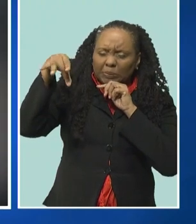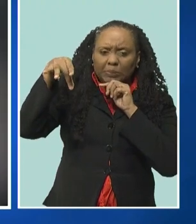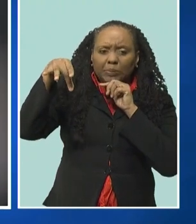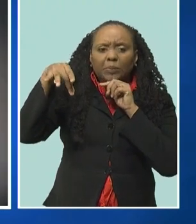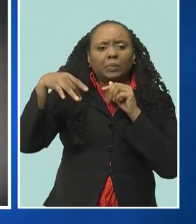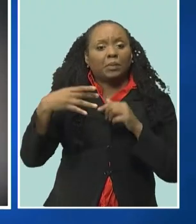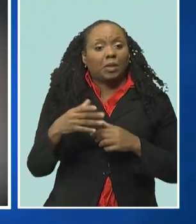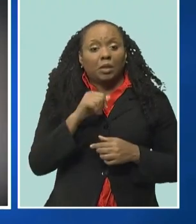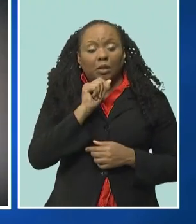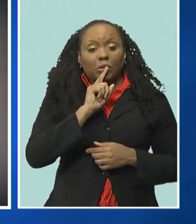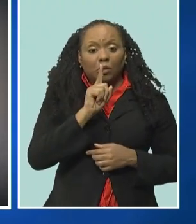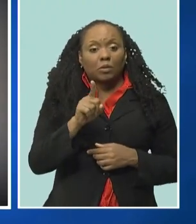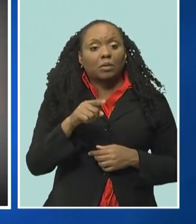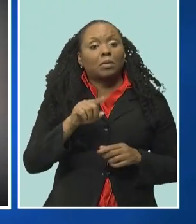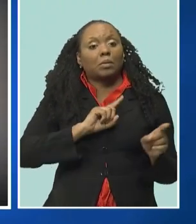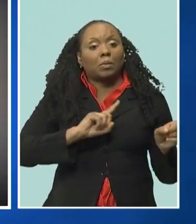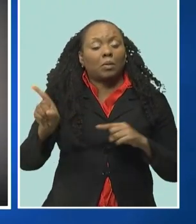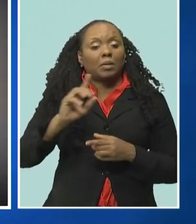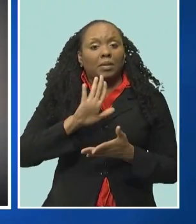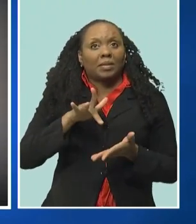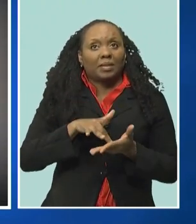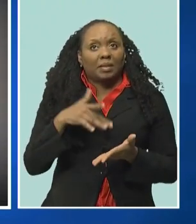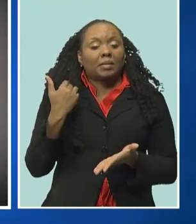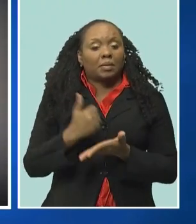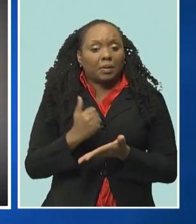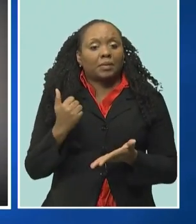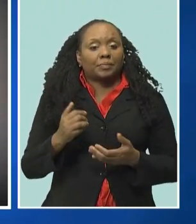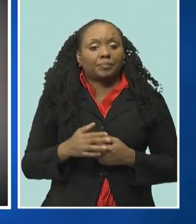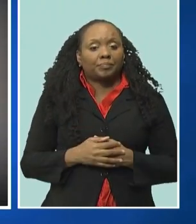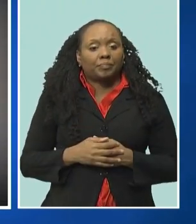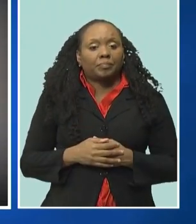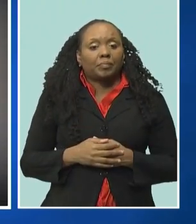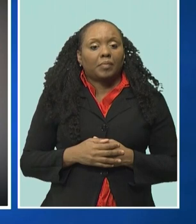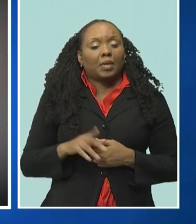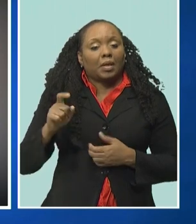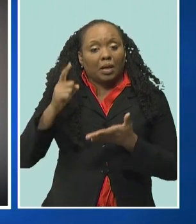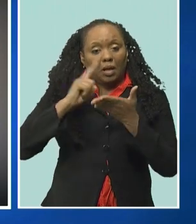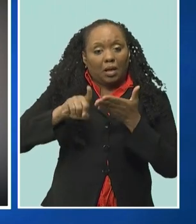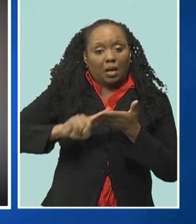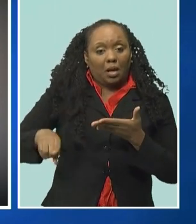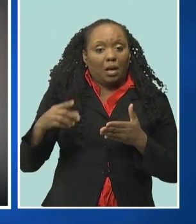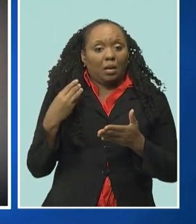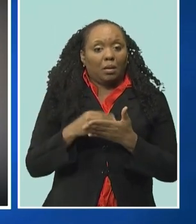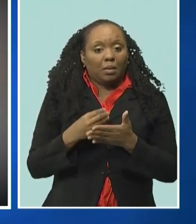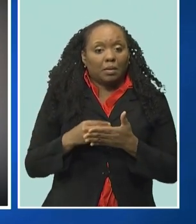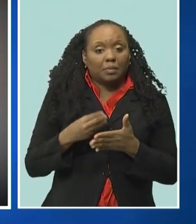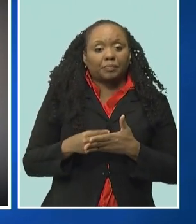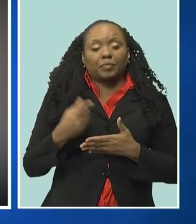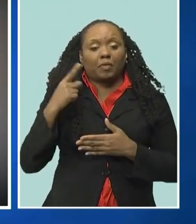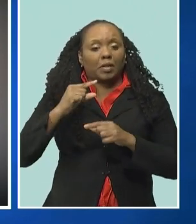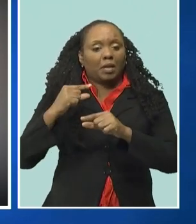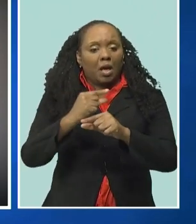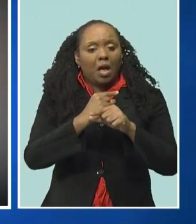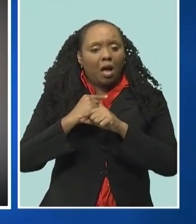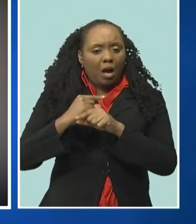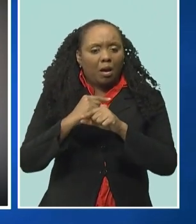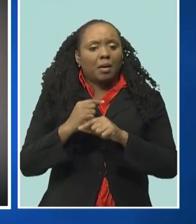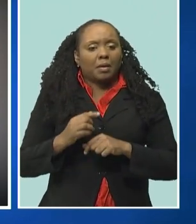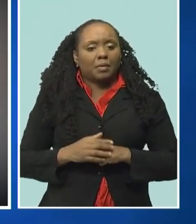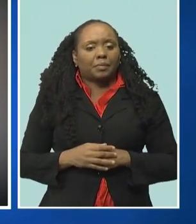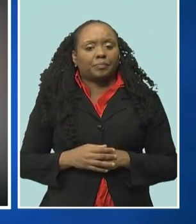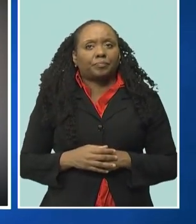the Central Bank. The bank is also encouraging people to continue to check their money using the security features incorporated in them.